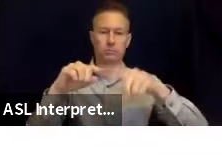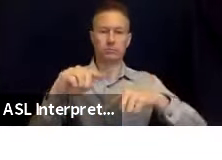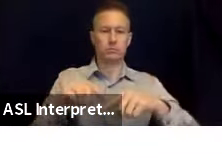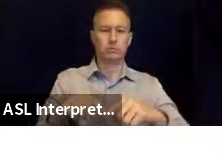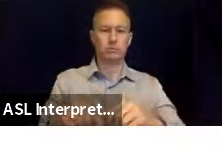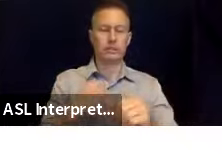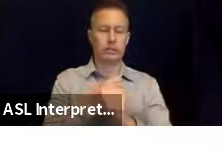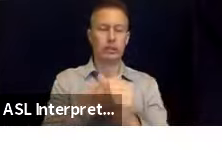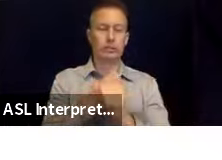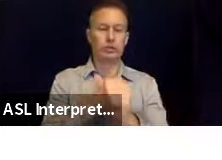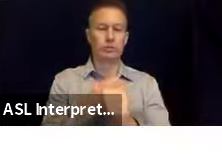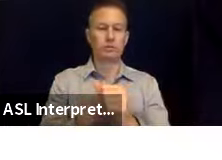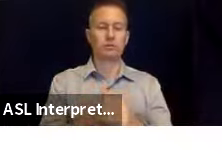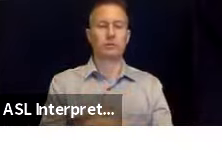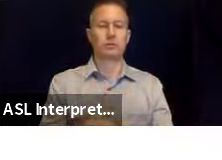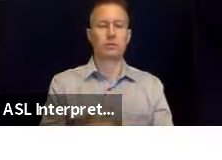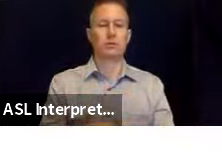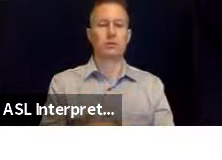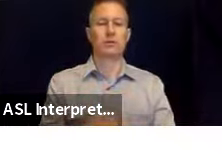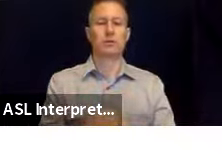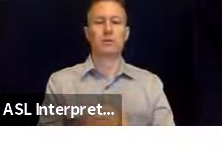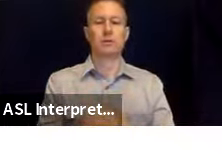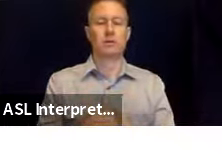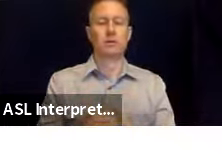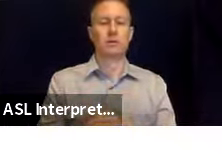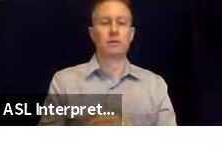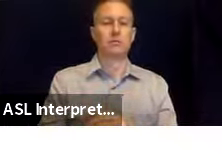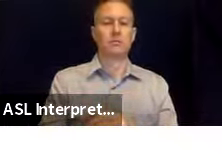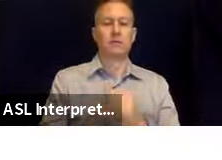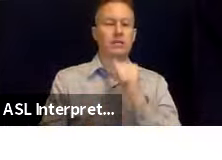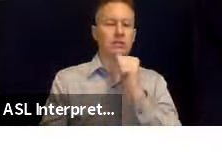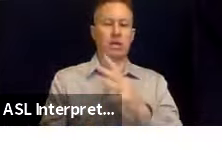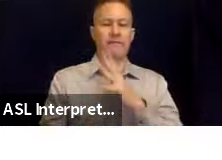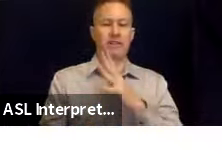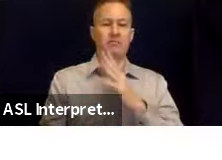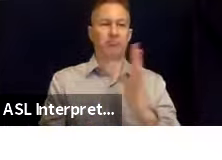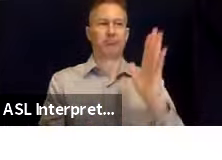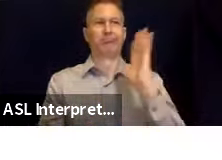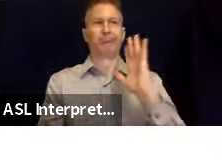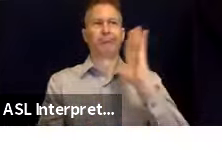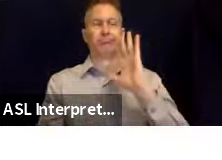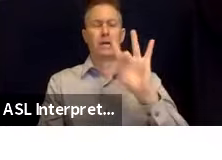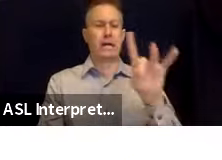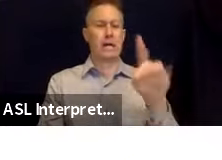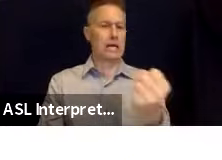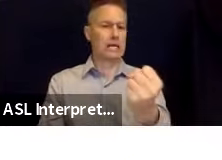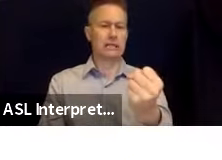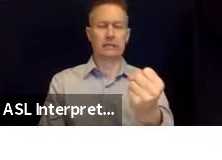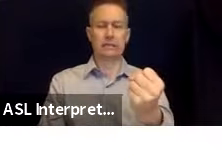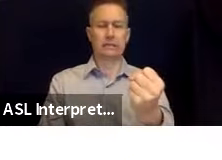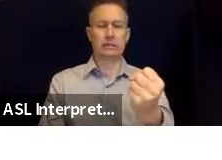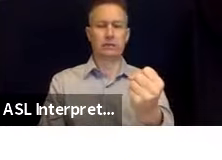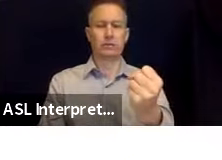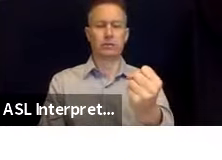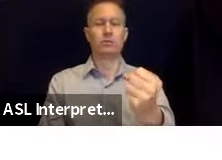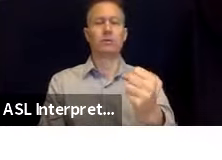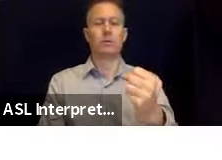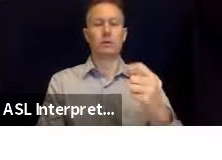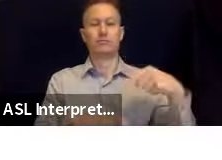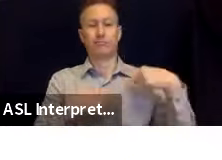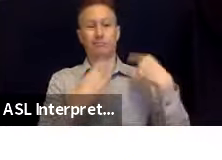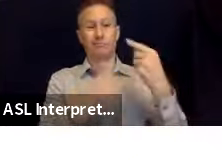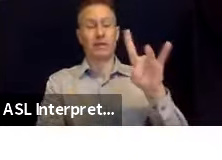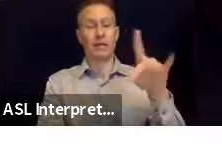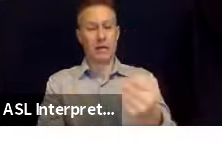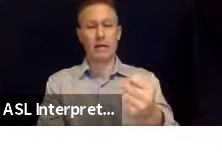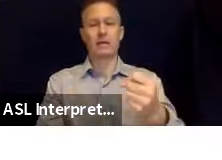into that doorway. So that hasn't been official messaging since the eighties. In fact, drop, cover, hold on has been for that long. It's just,